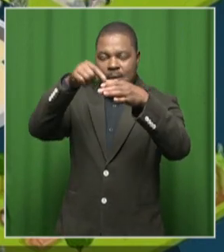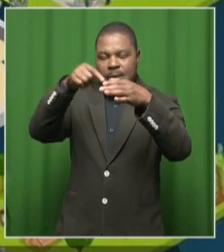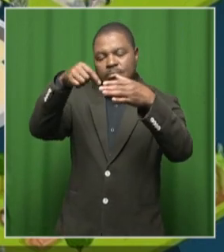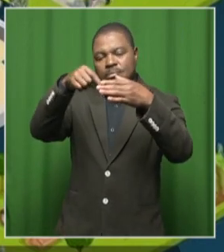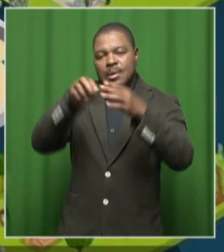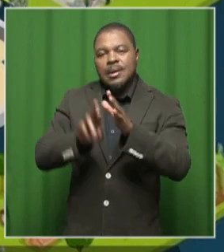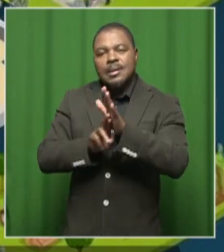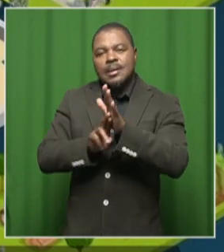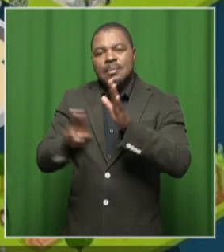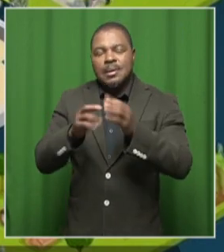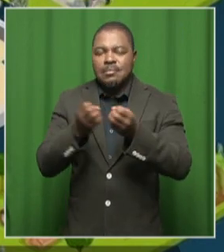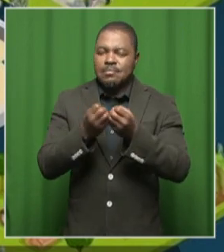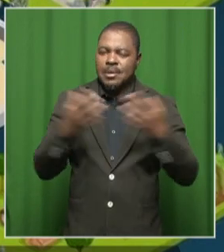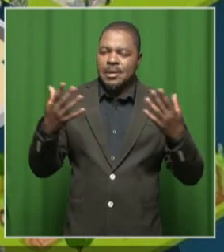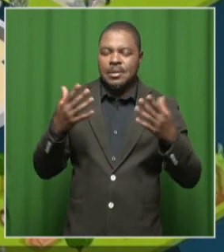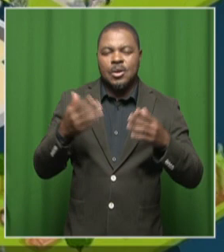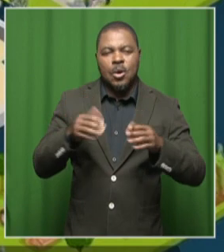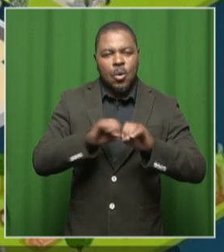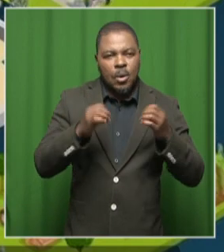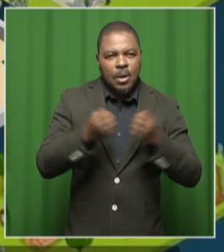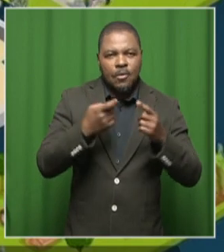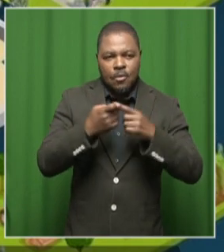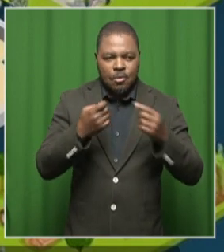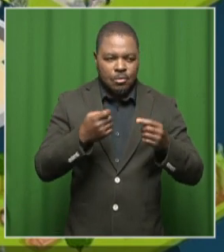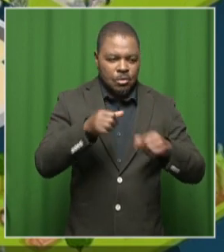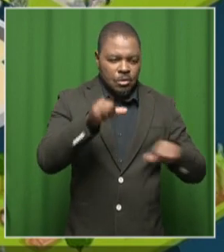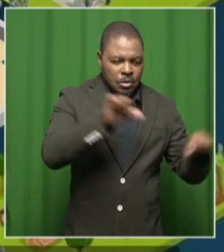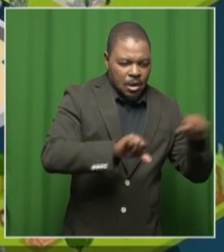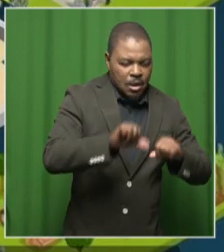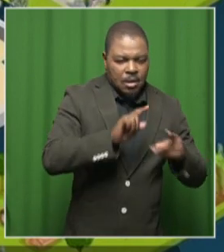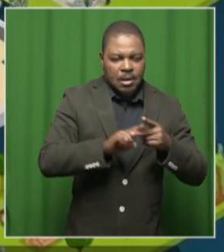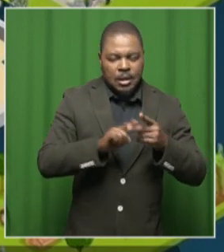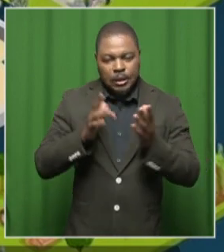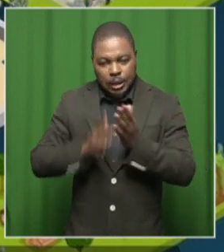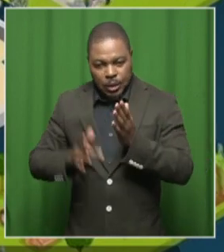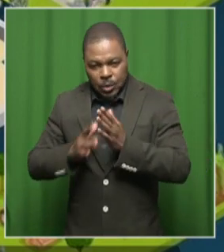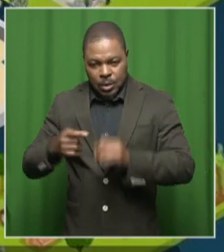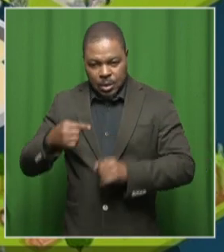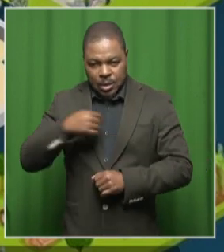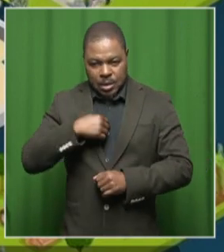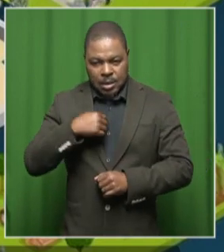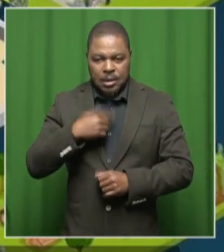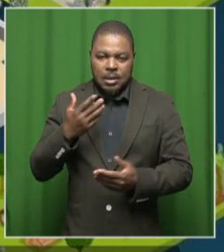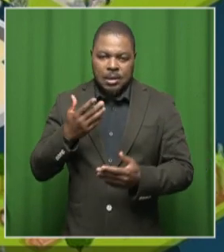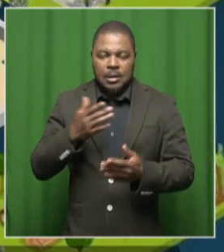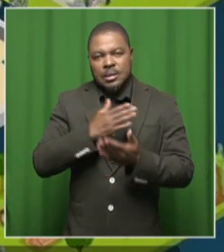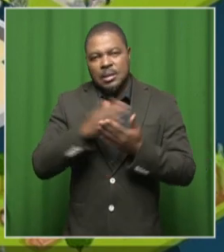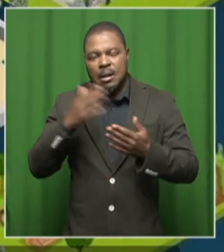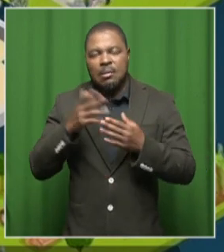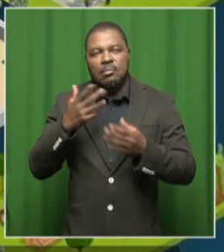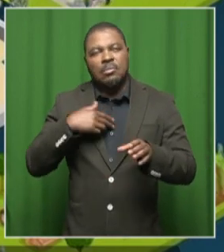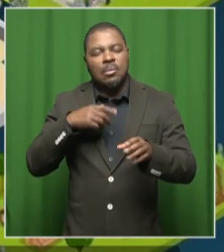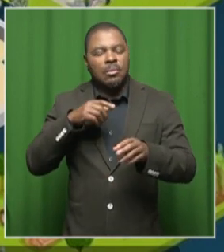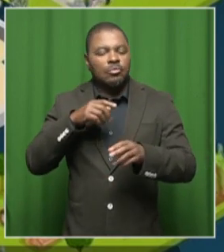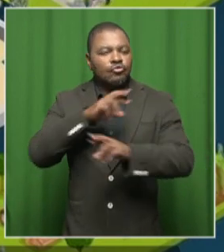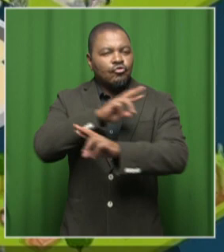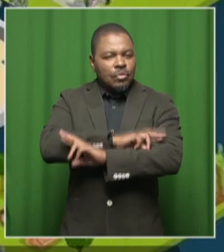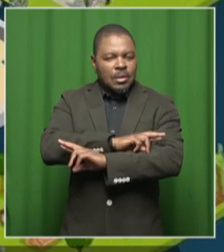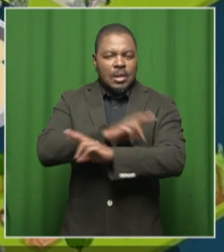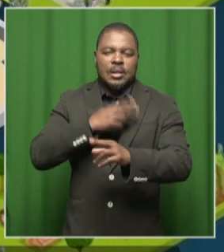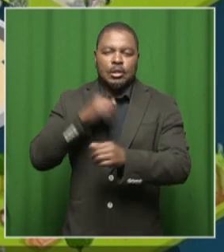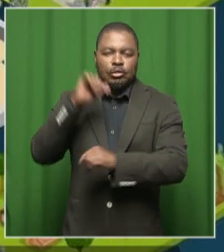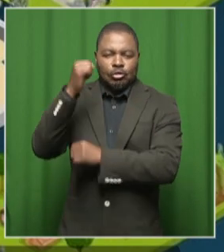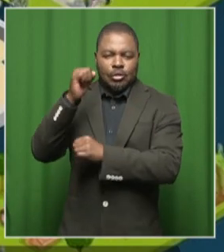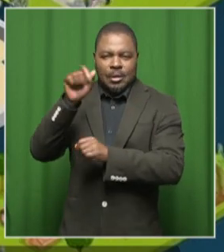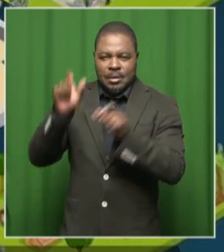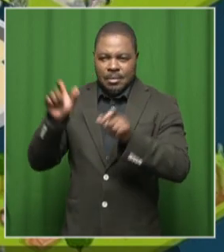organizations in science and technology. And I sit there as a semi-retired engineer and a couple of my colleagues